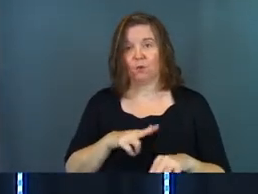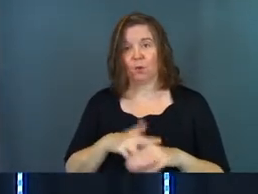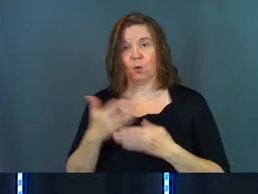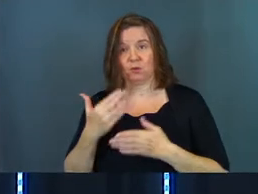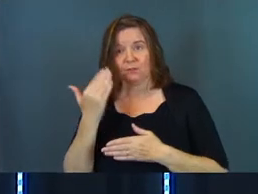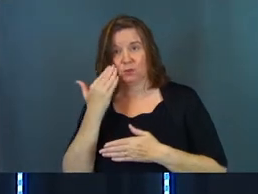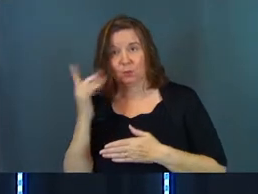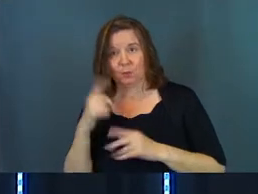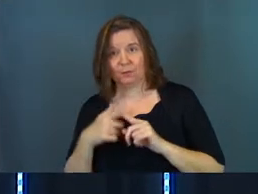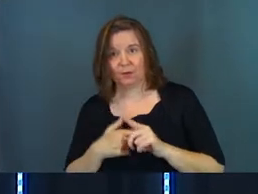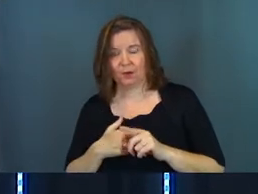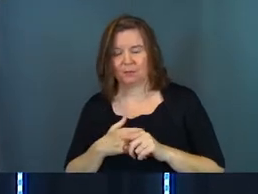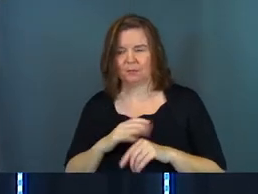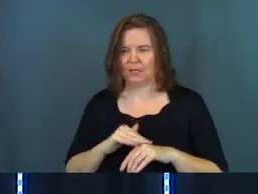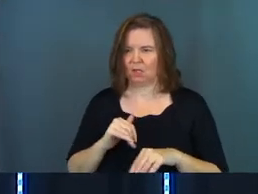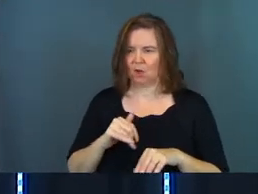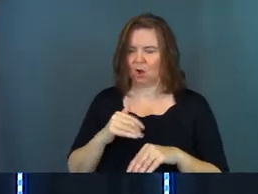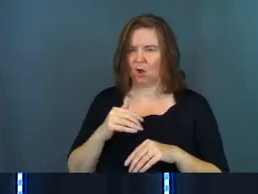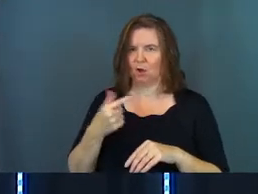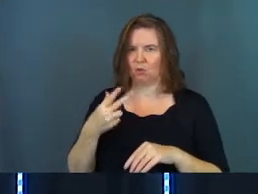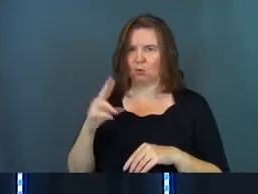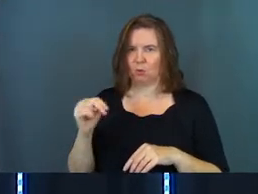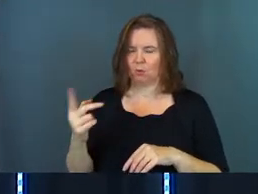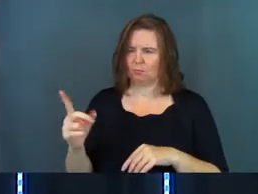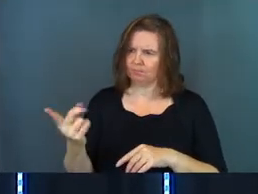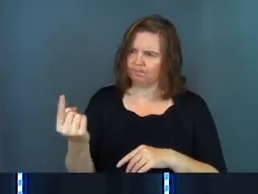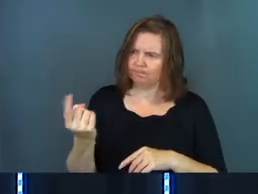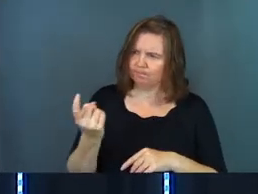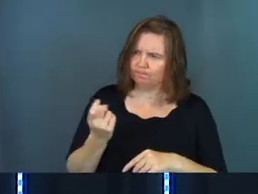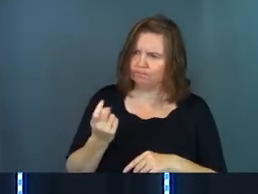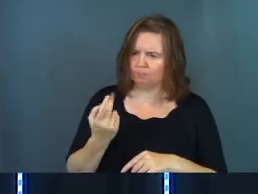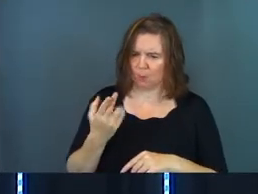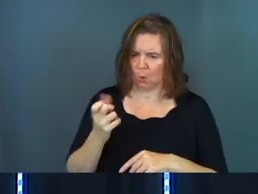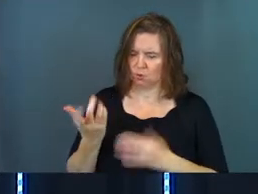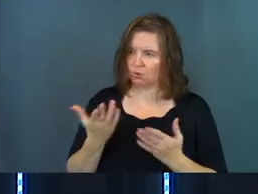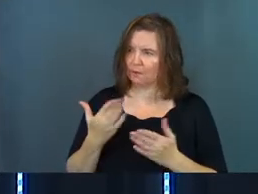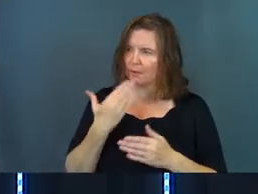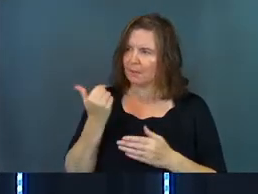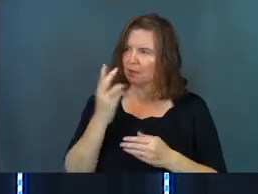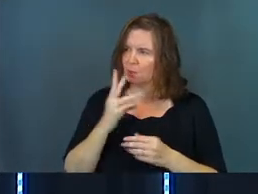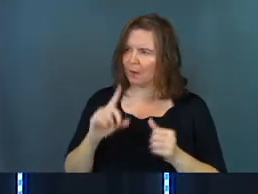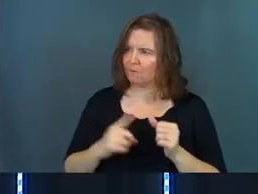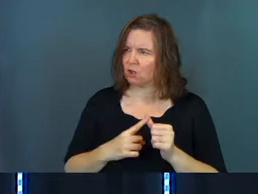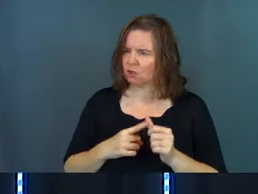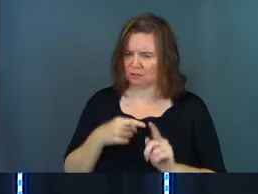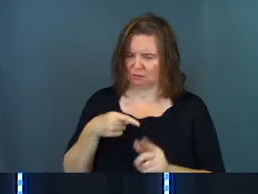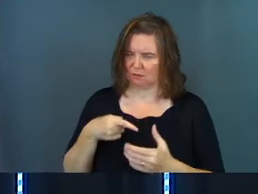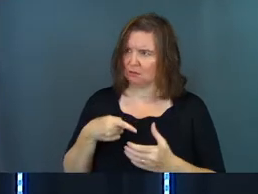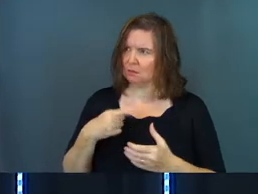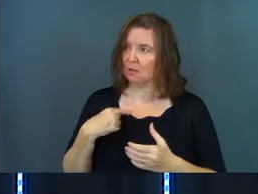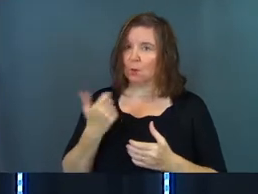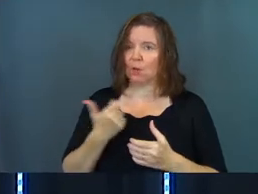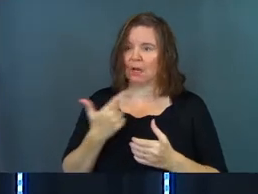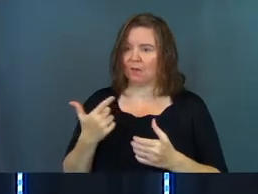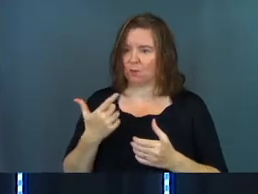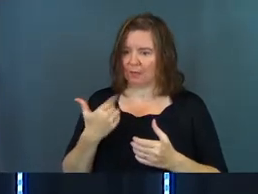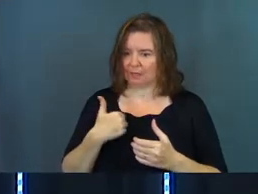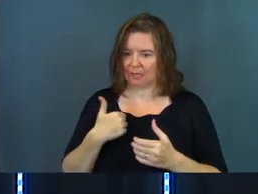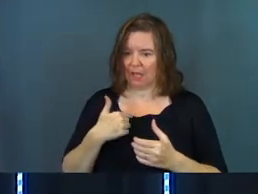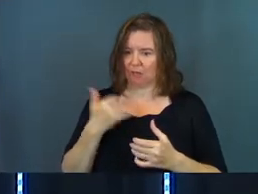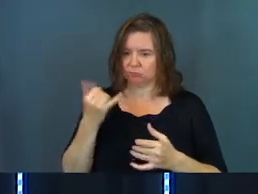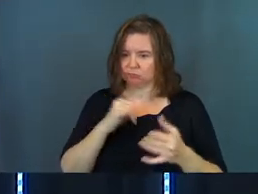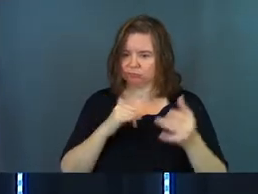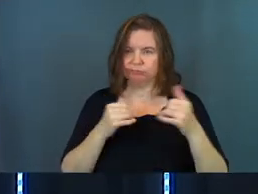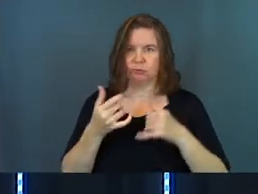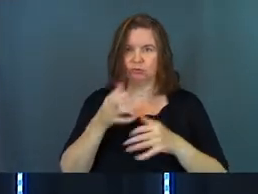the servants knew, he called the bridegroom over. A host always serves the best wine first, he said. Then when everyone has had a